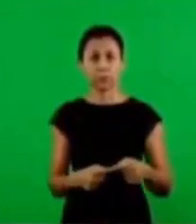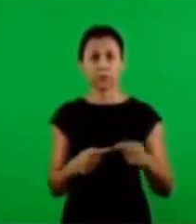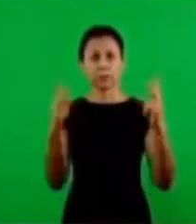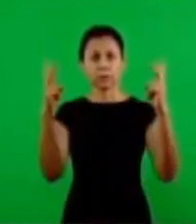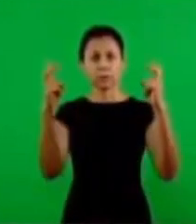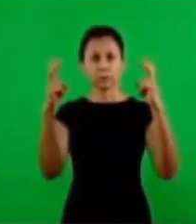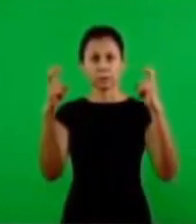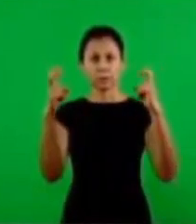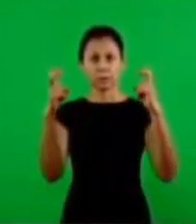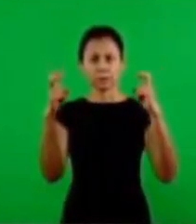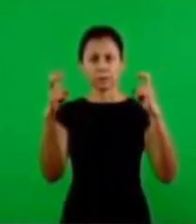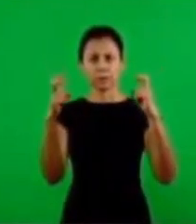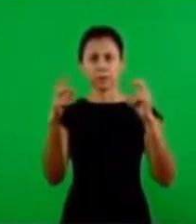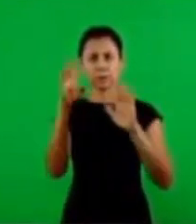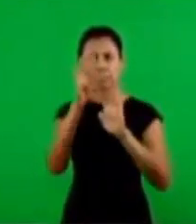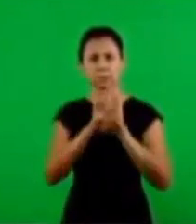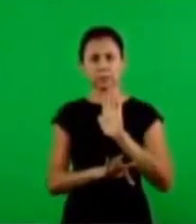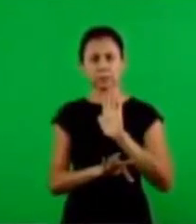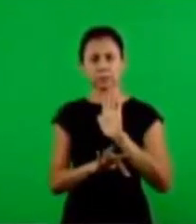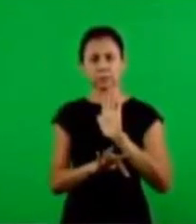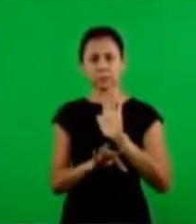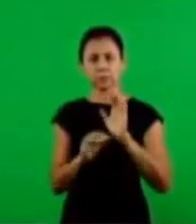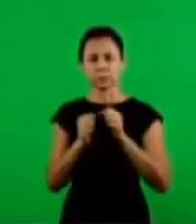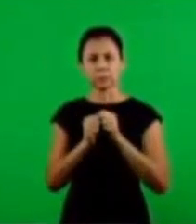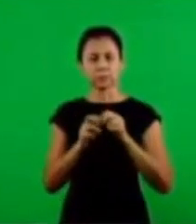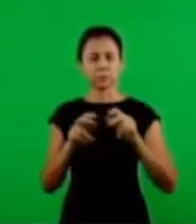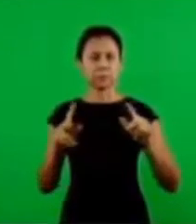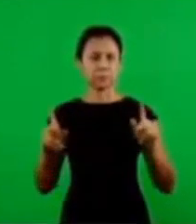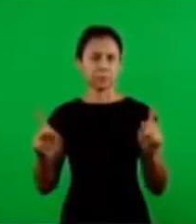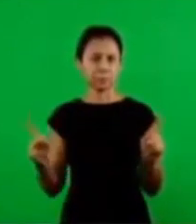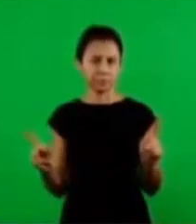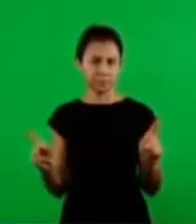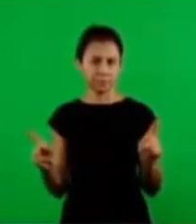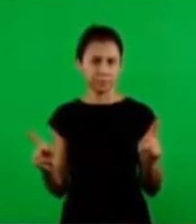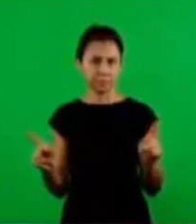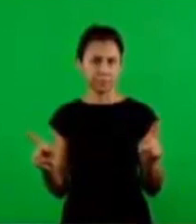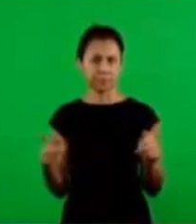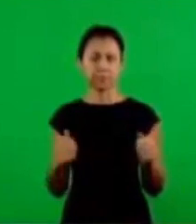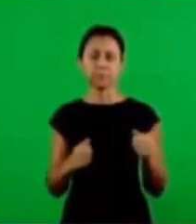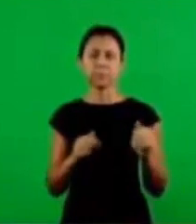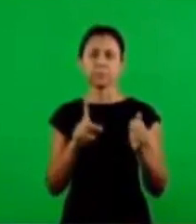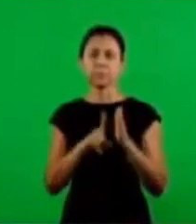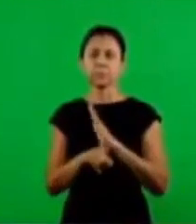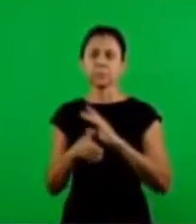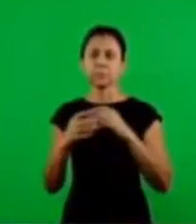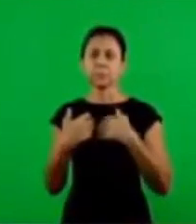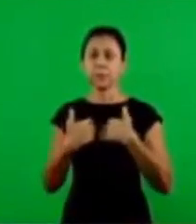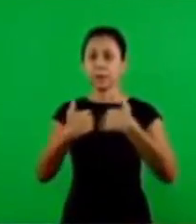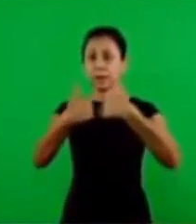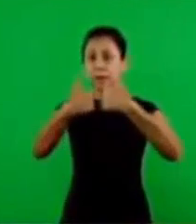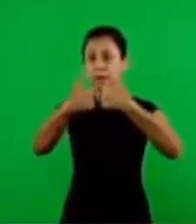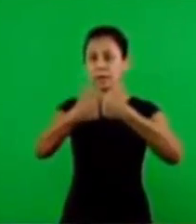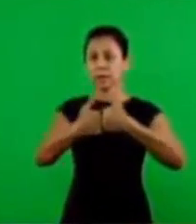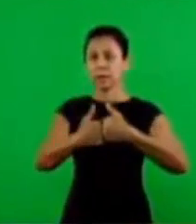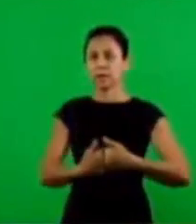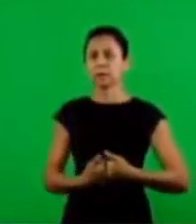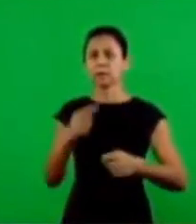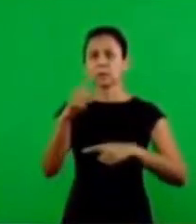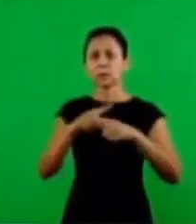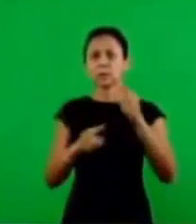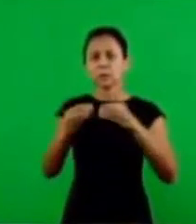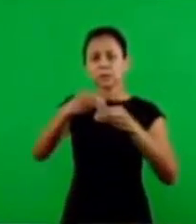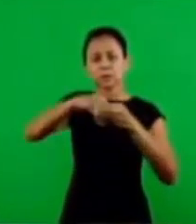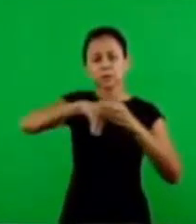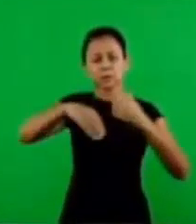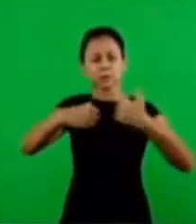elements to the expressions mentioned in the book in the text of Revelations the